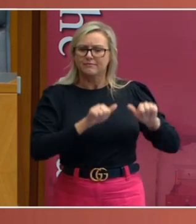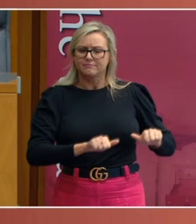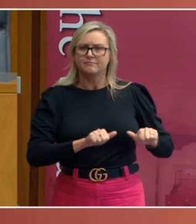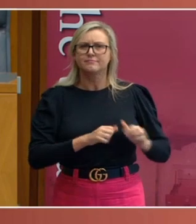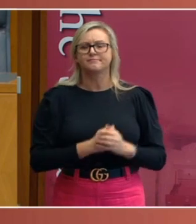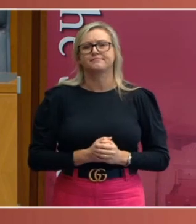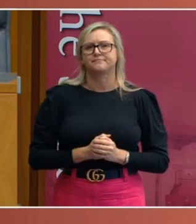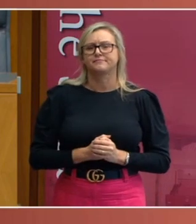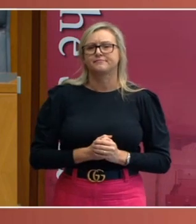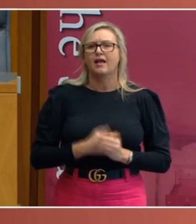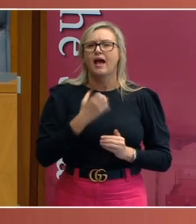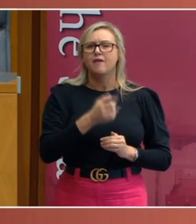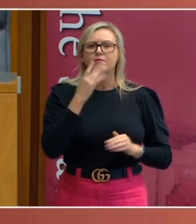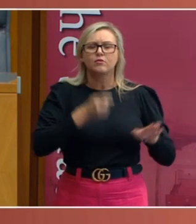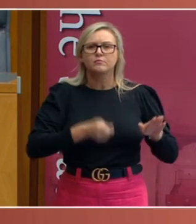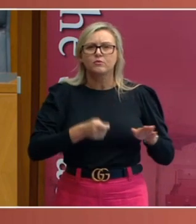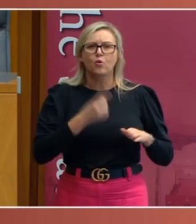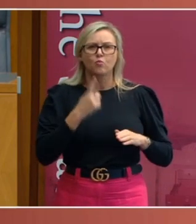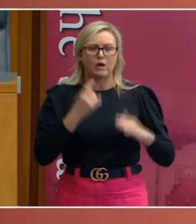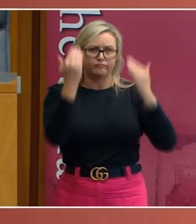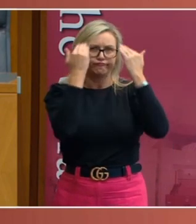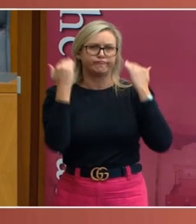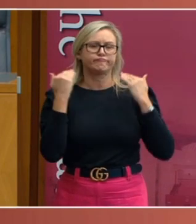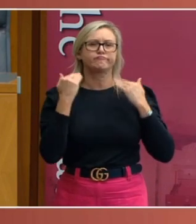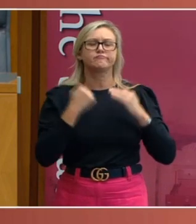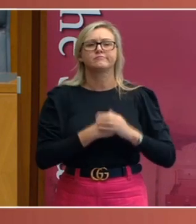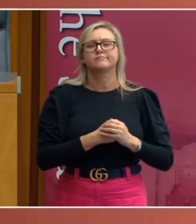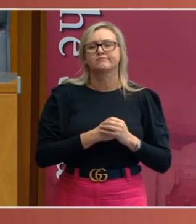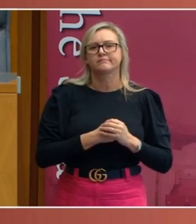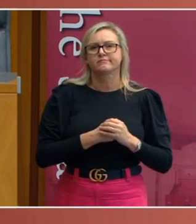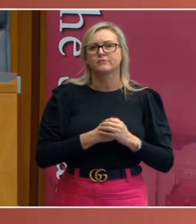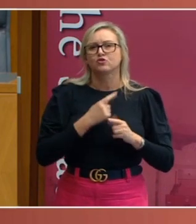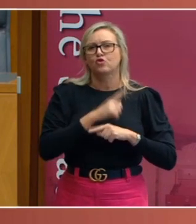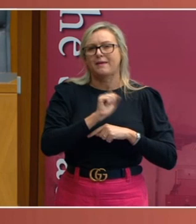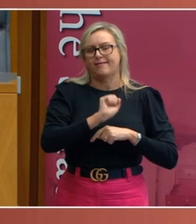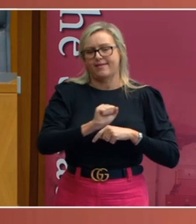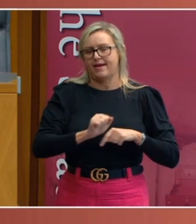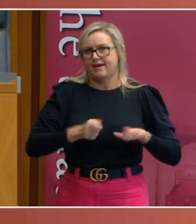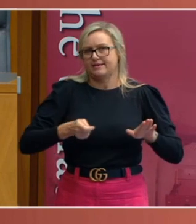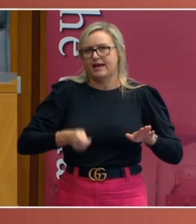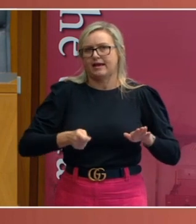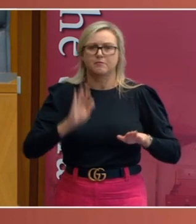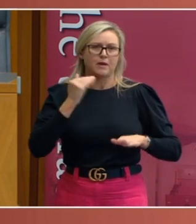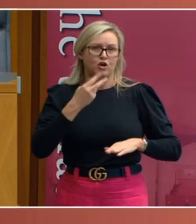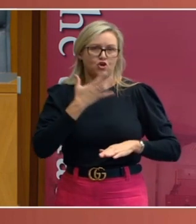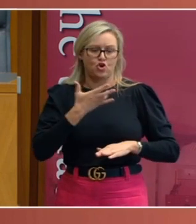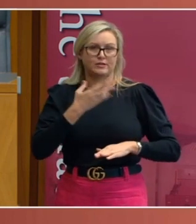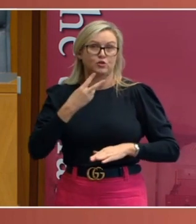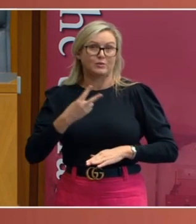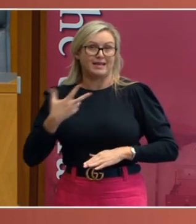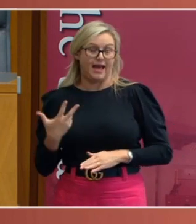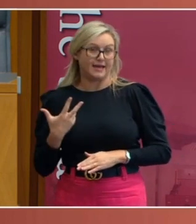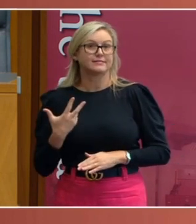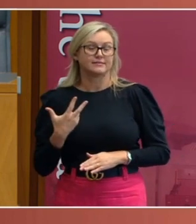and in that case, Chief Justice Knox, Justices Gavin Duffy and Justice Stark in 1928 said this,